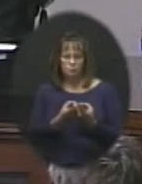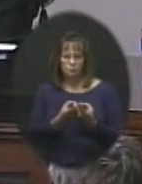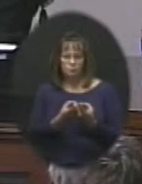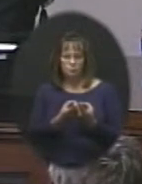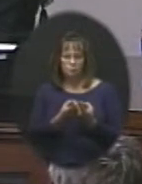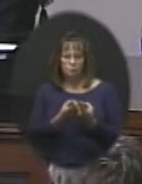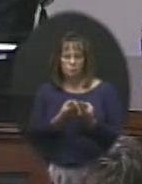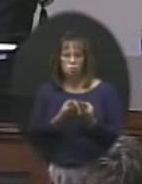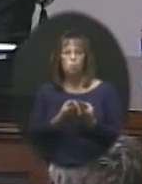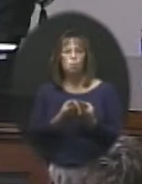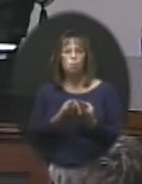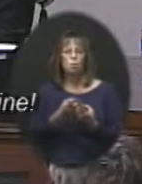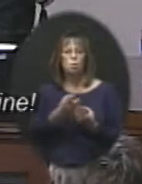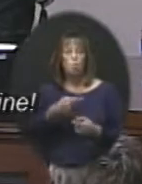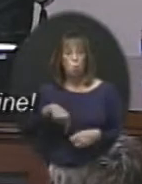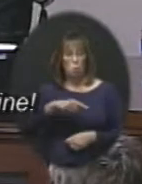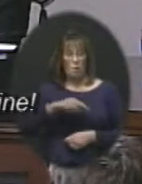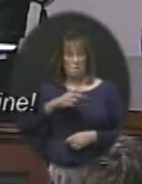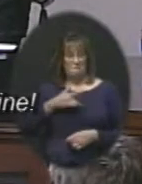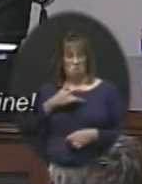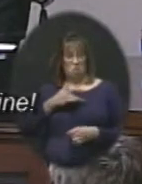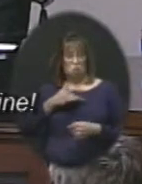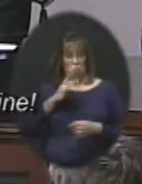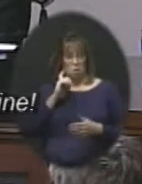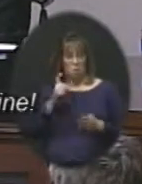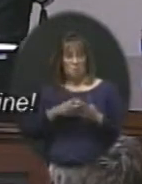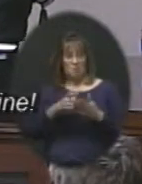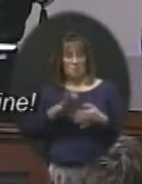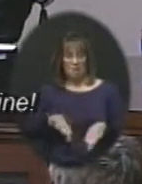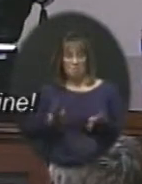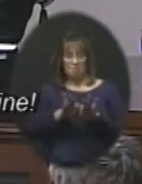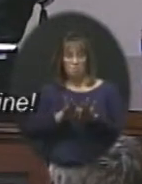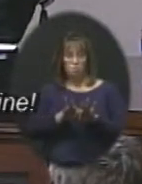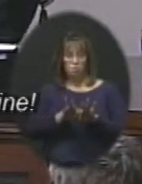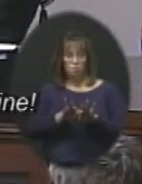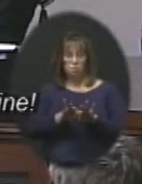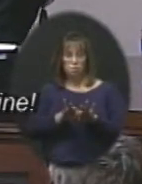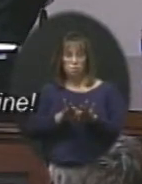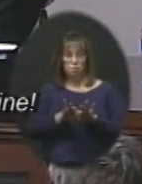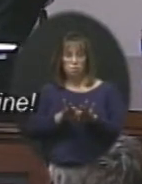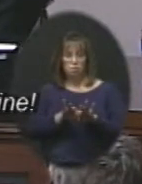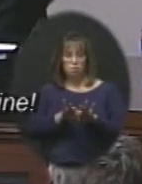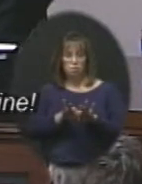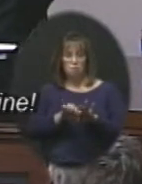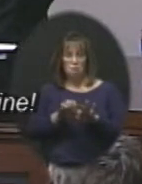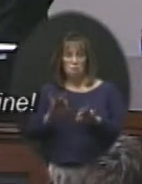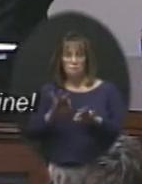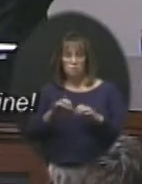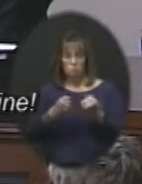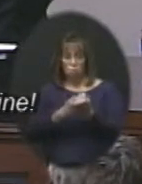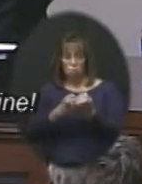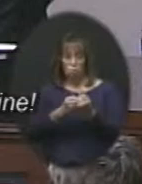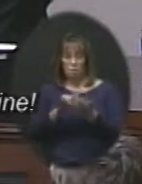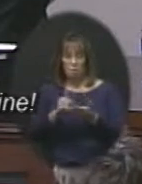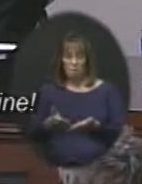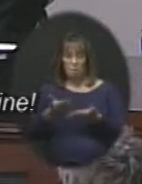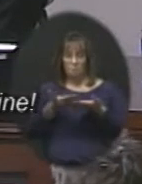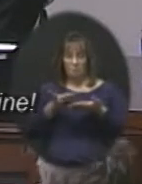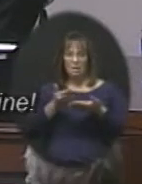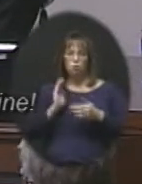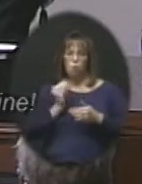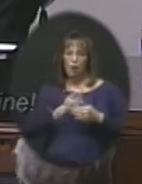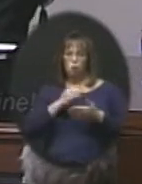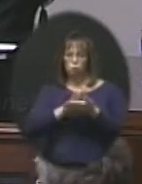We do feel like we do recognize the importance of their support that they provide to our schools and